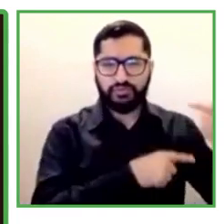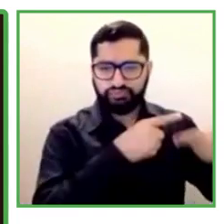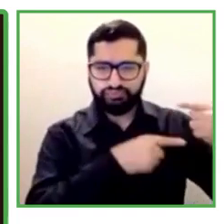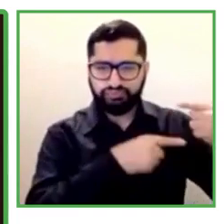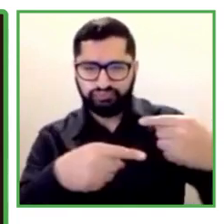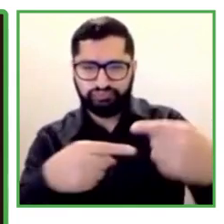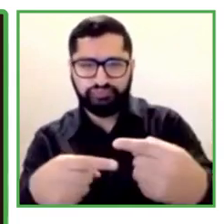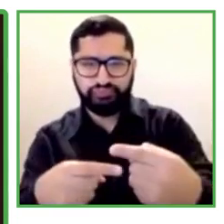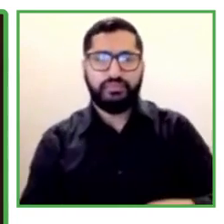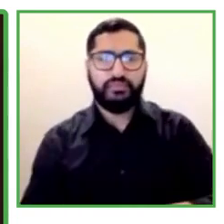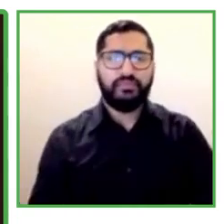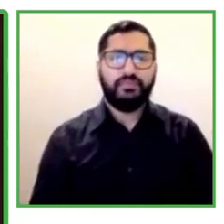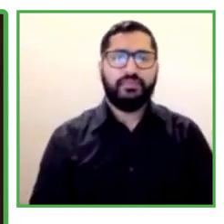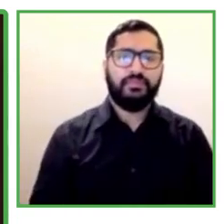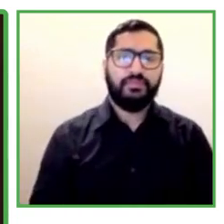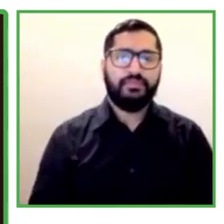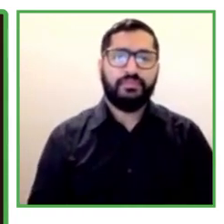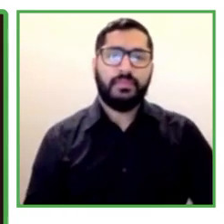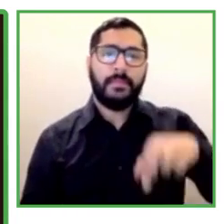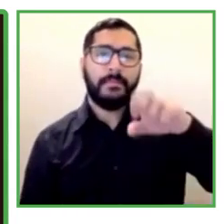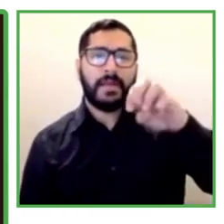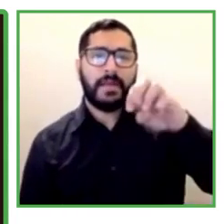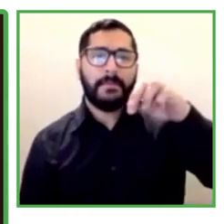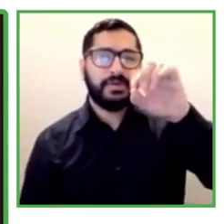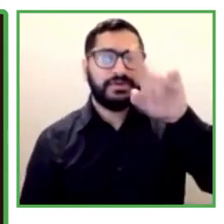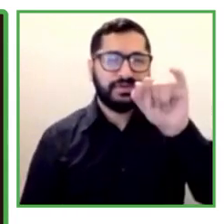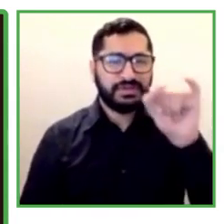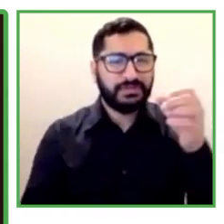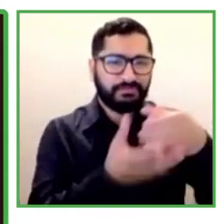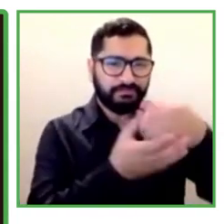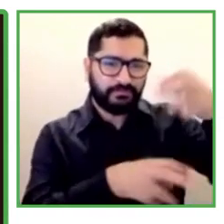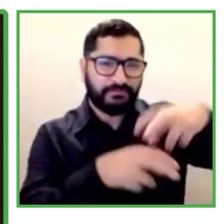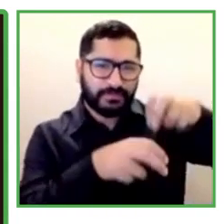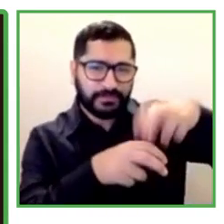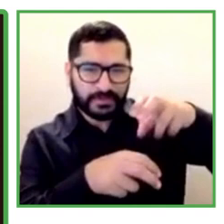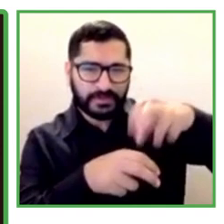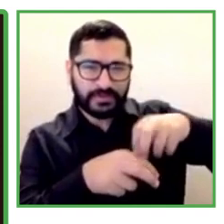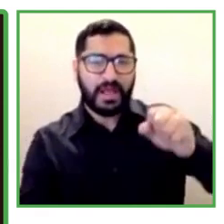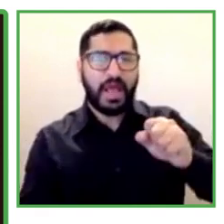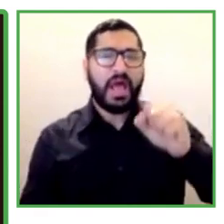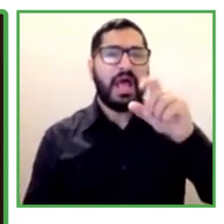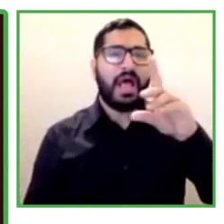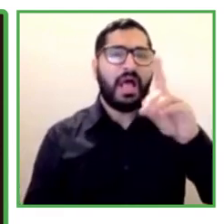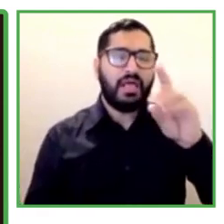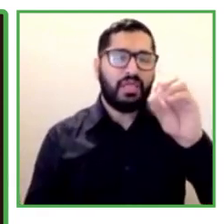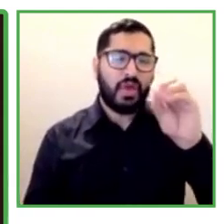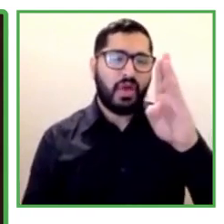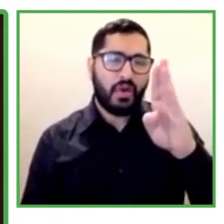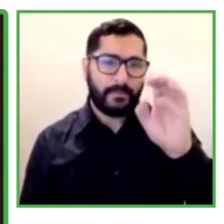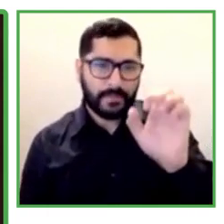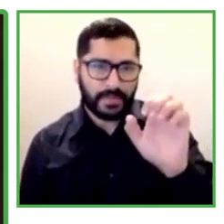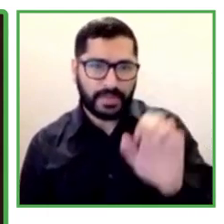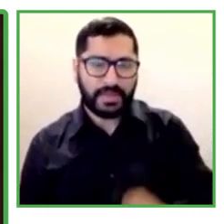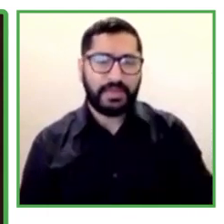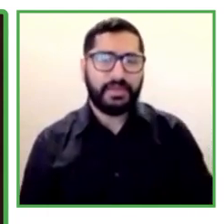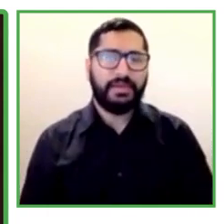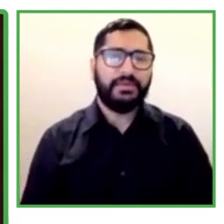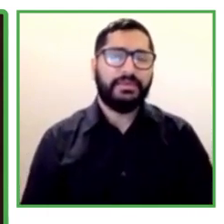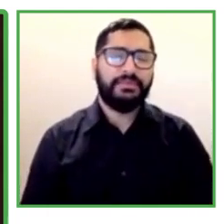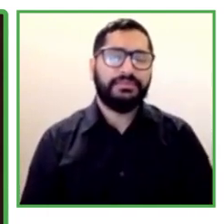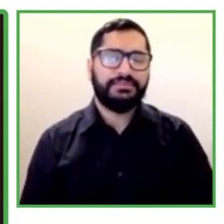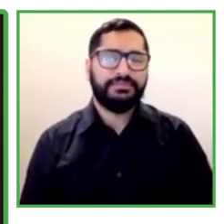Helm Consulting was selected in Zero Project Impact Transfer Program